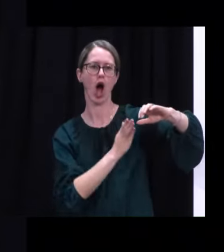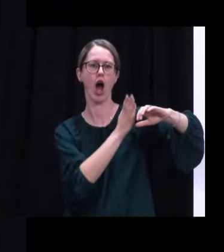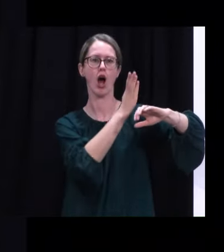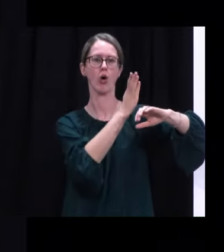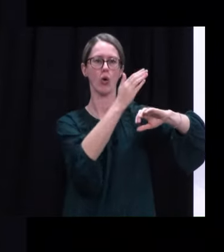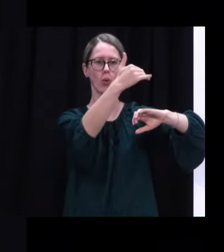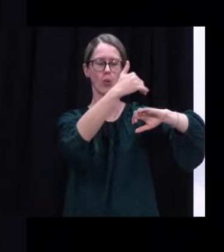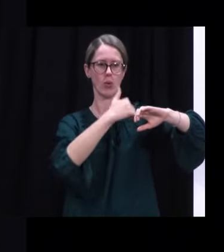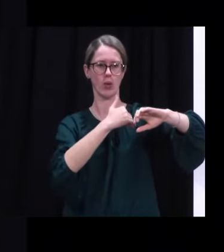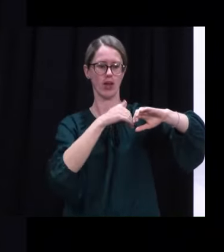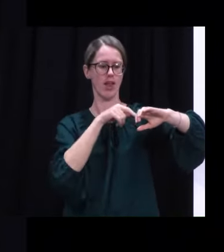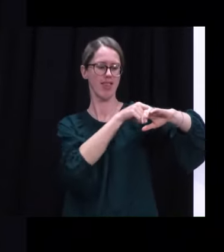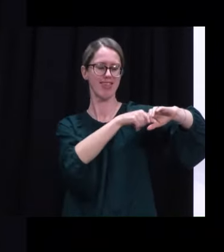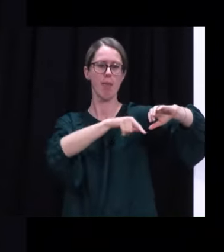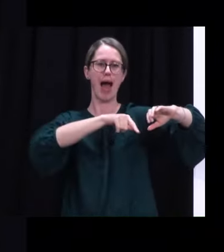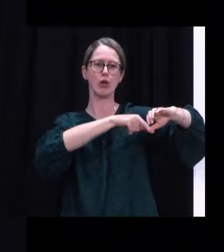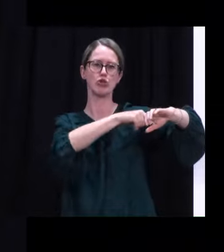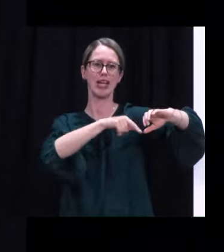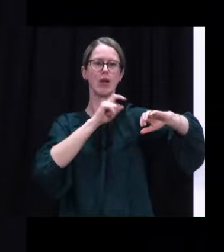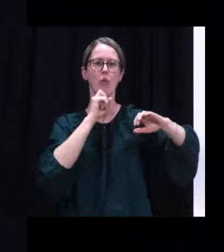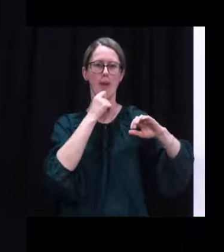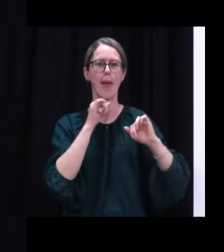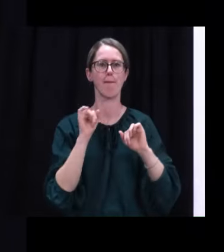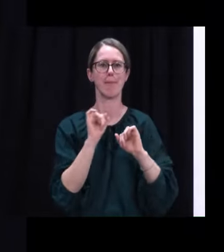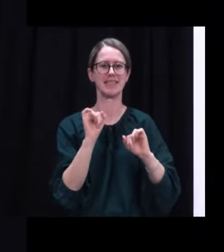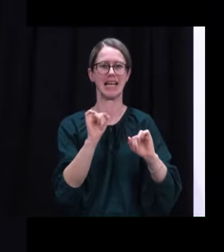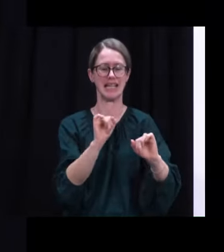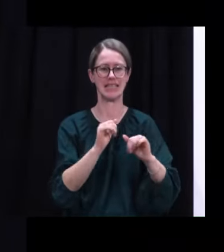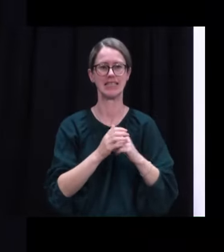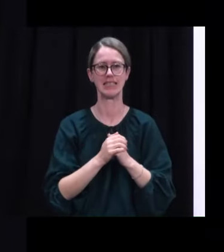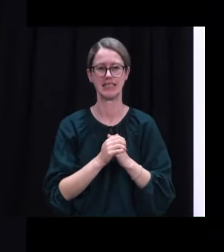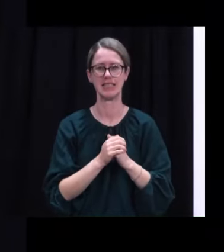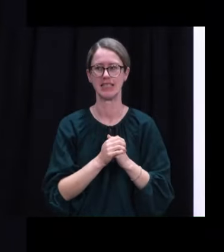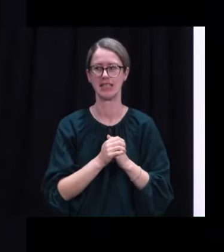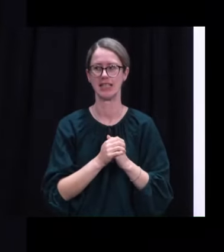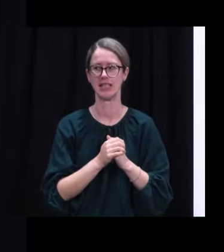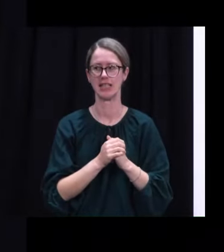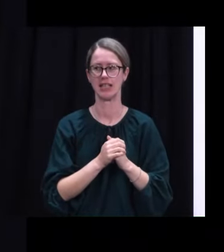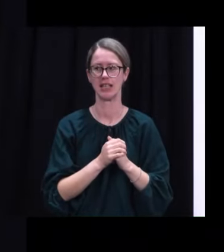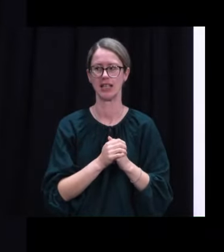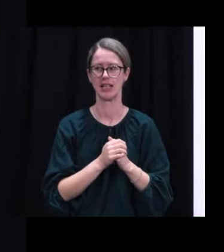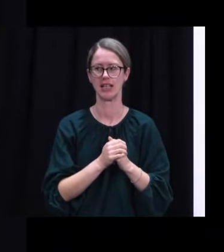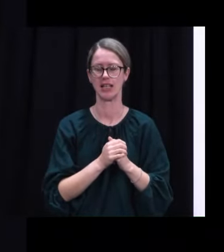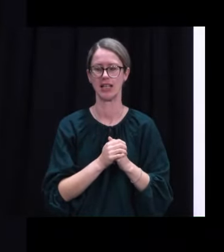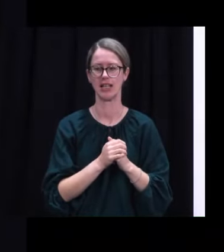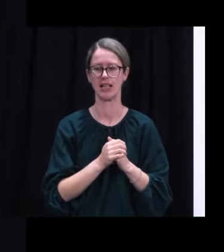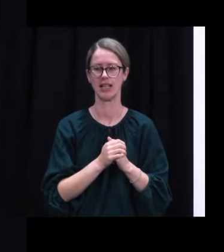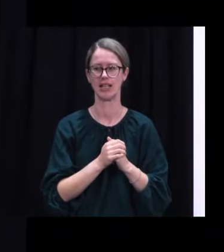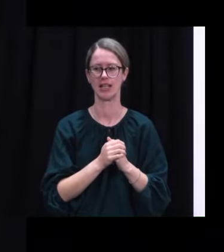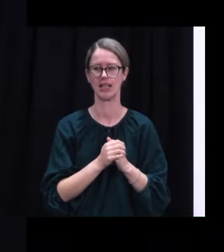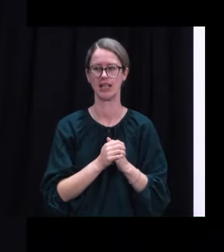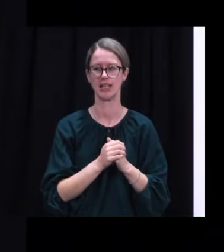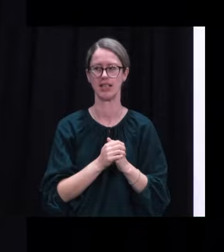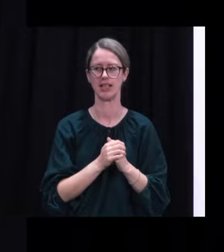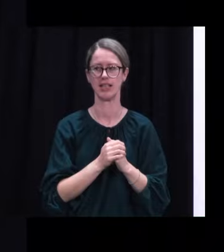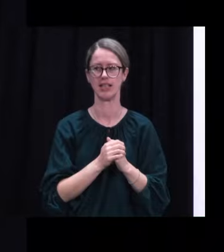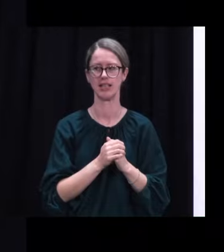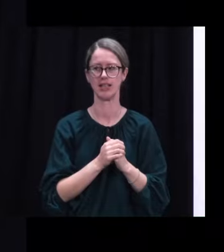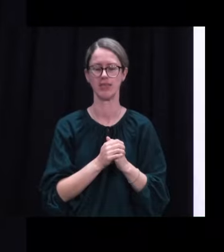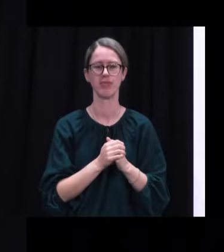more traffic at the boundary, although the reasons for travel out of Auckland really remain the same as they have been.